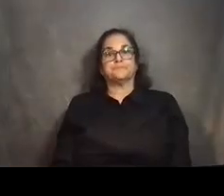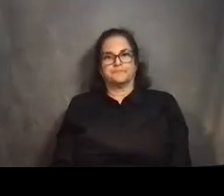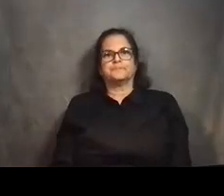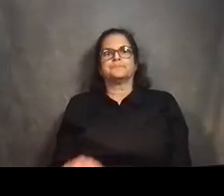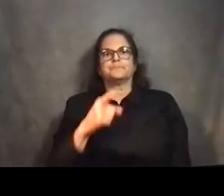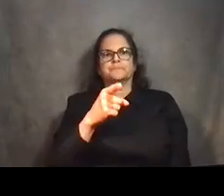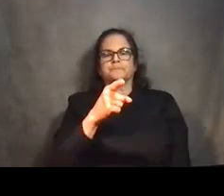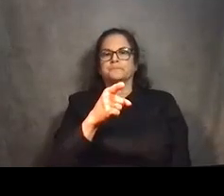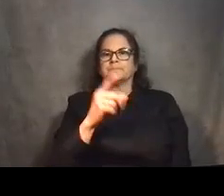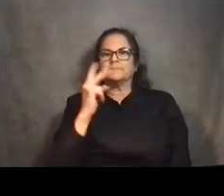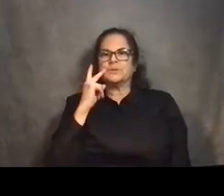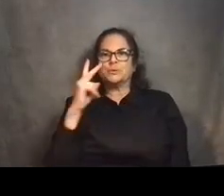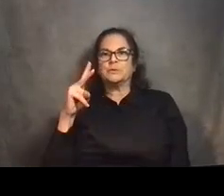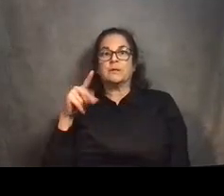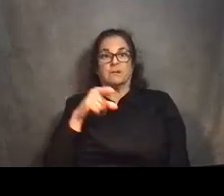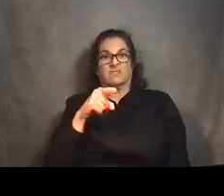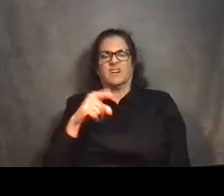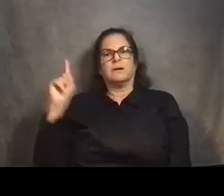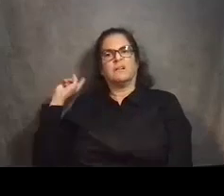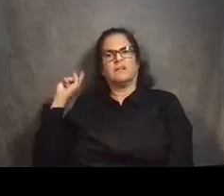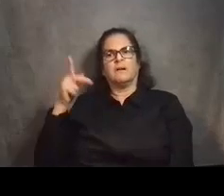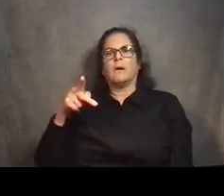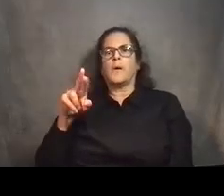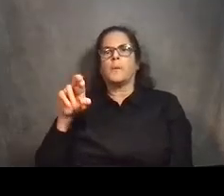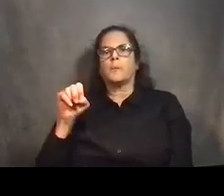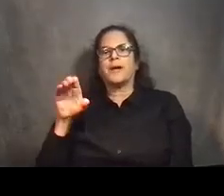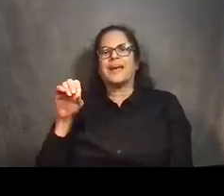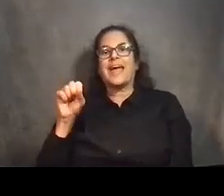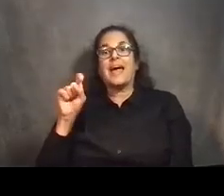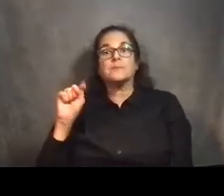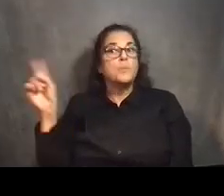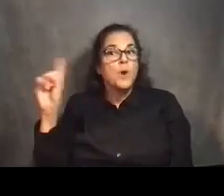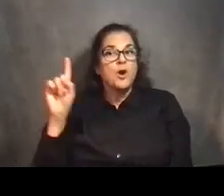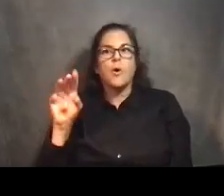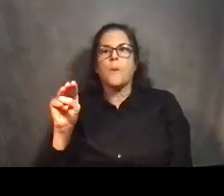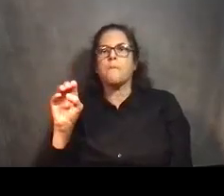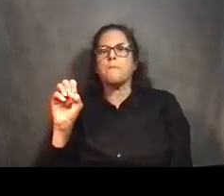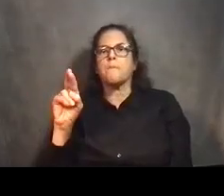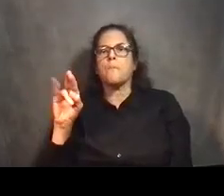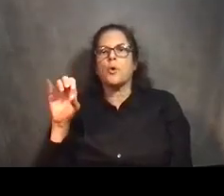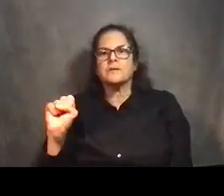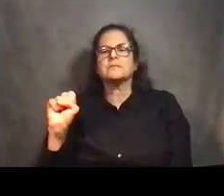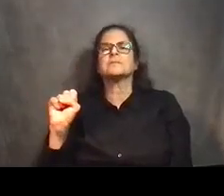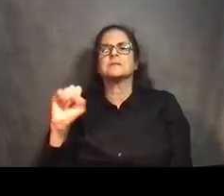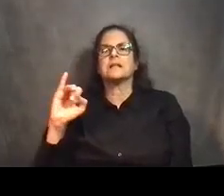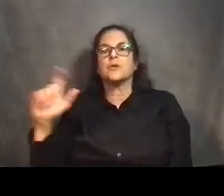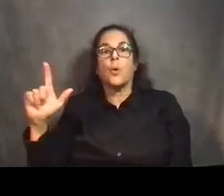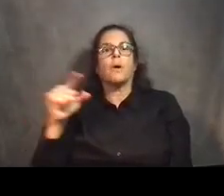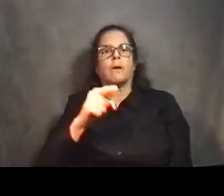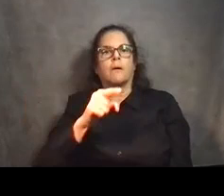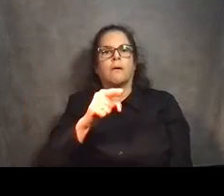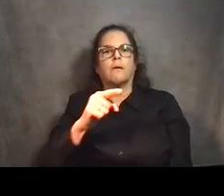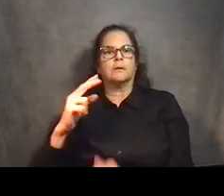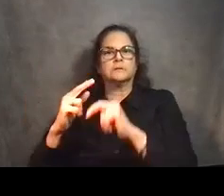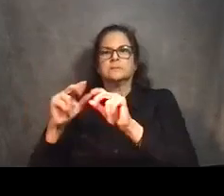This picture is taken at the precast yard in Morris Illinois. Utility concrete products are the team actually